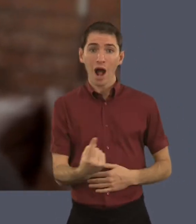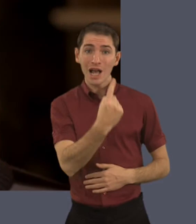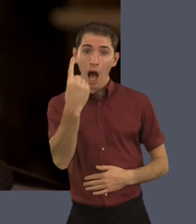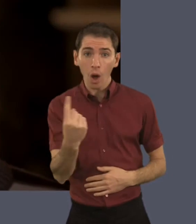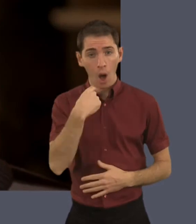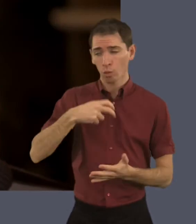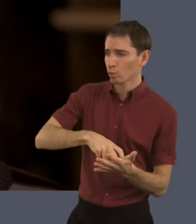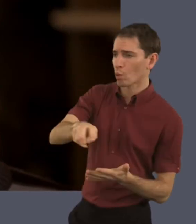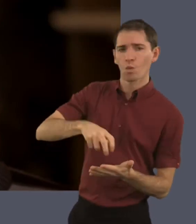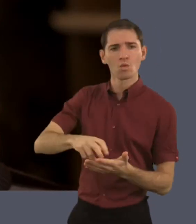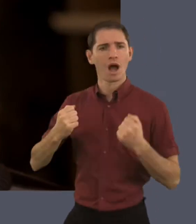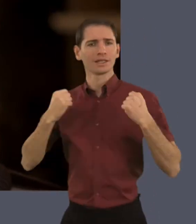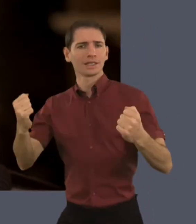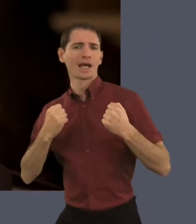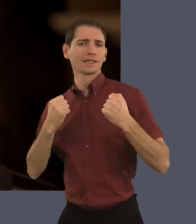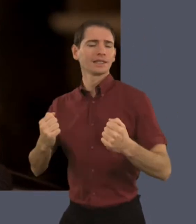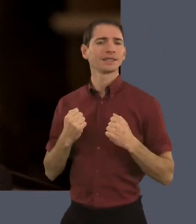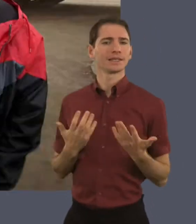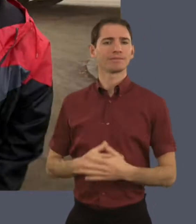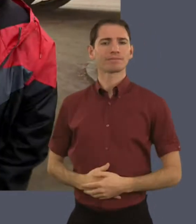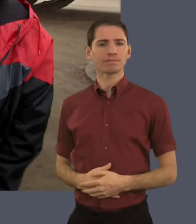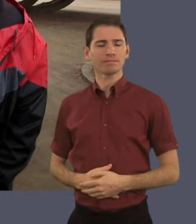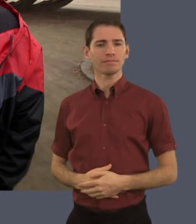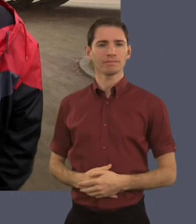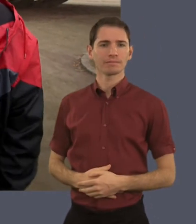weekend, at least about one hour walk.